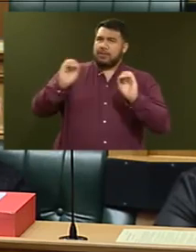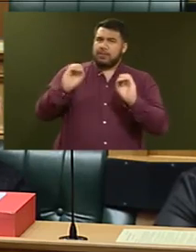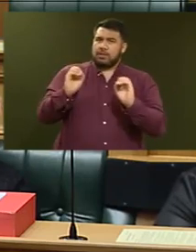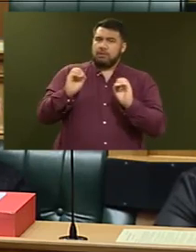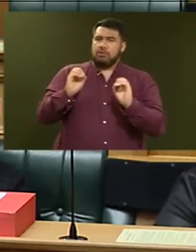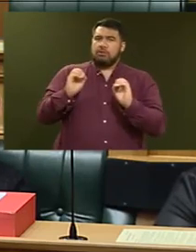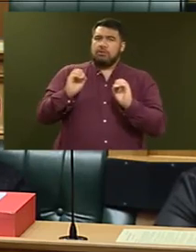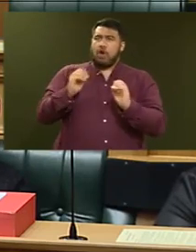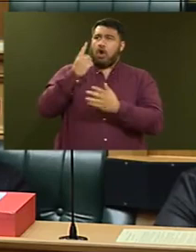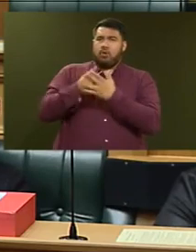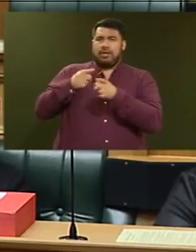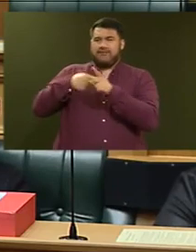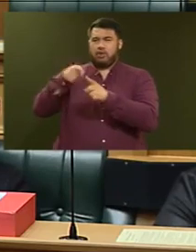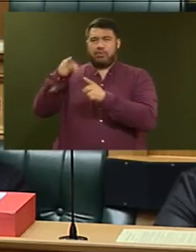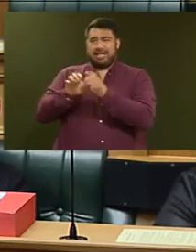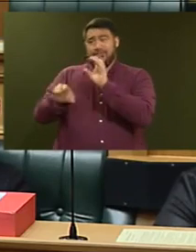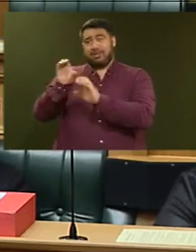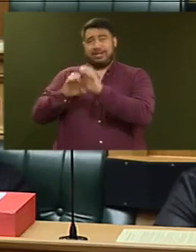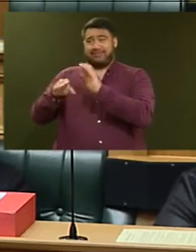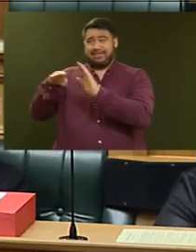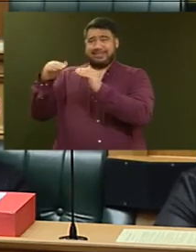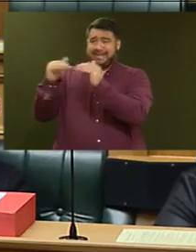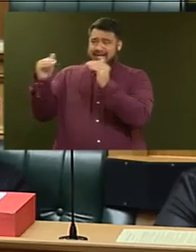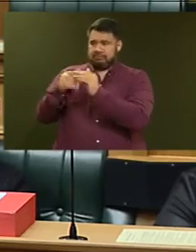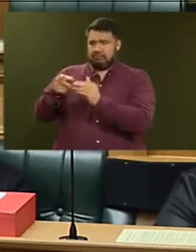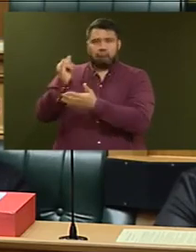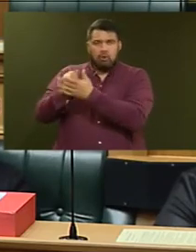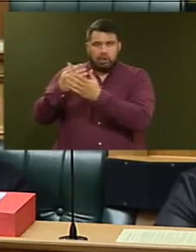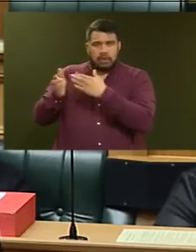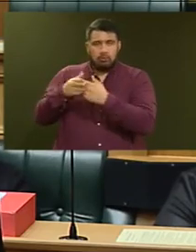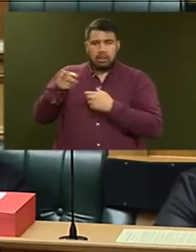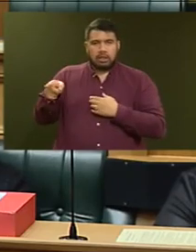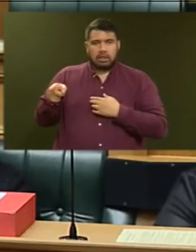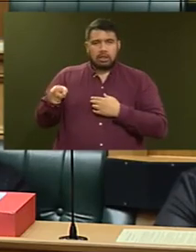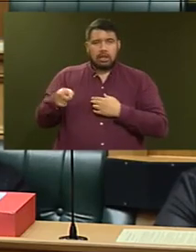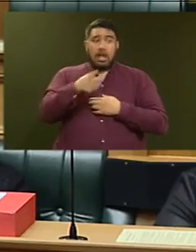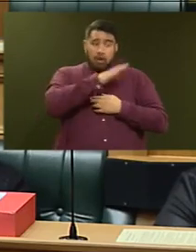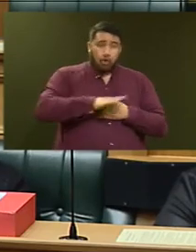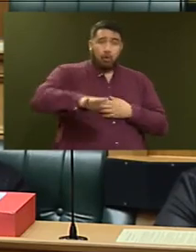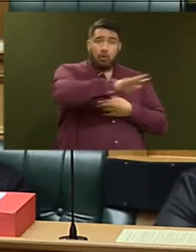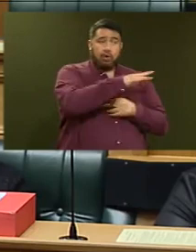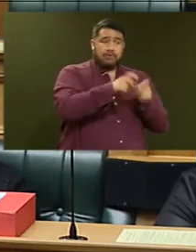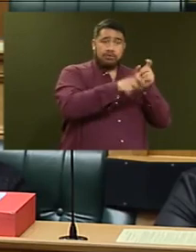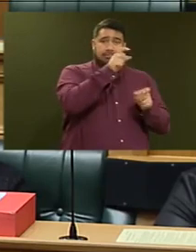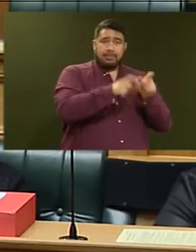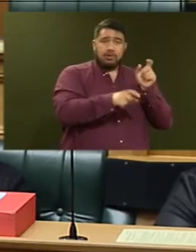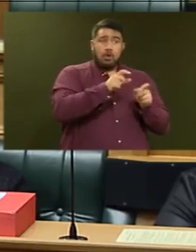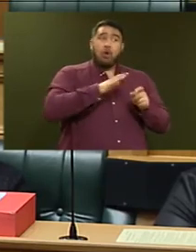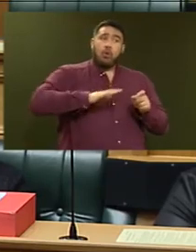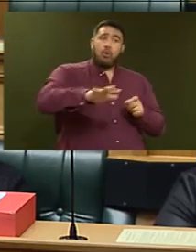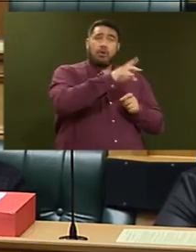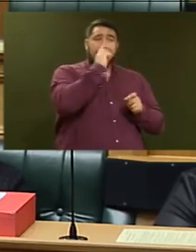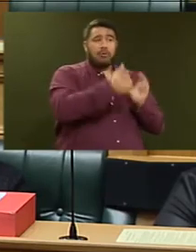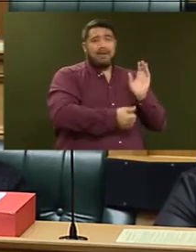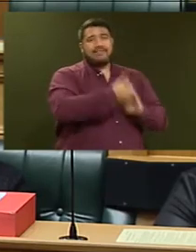on the basis of a bogus scientific standard. And all of those people, all of the people who were evicted,